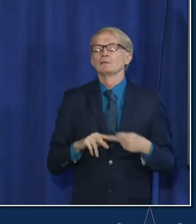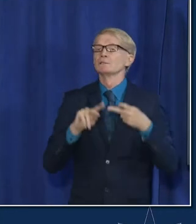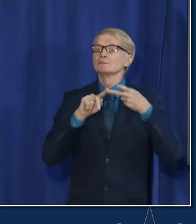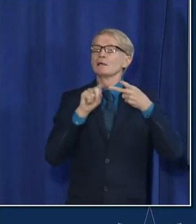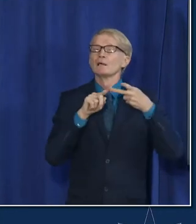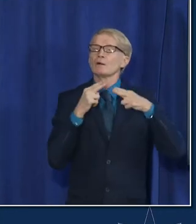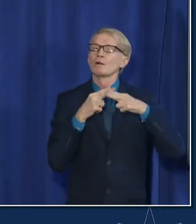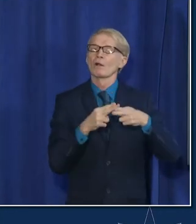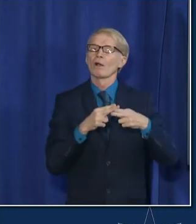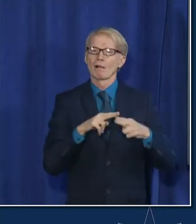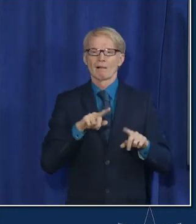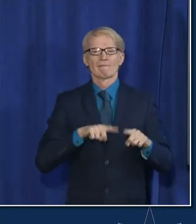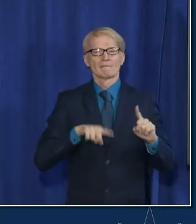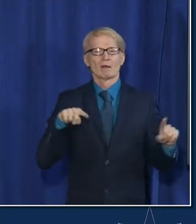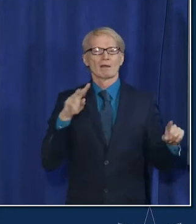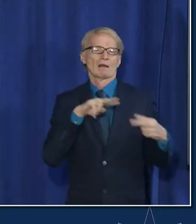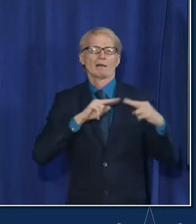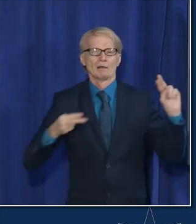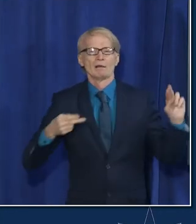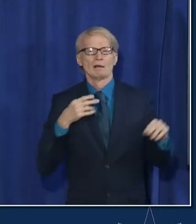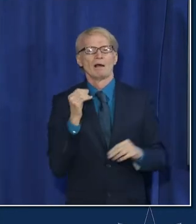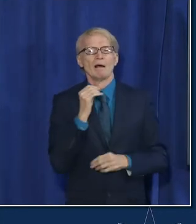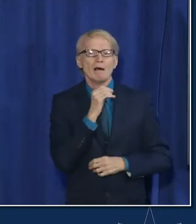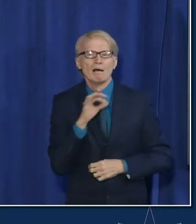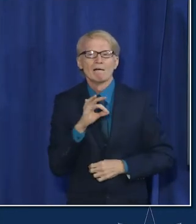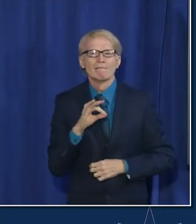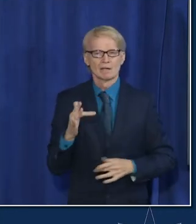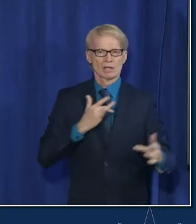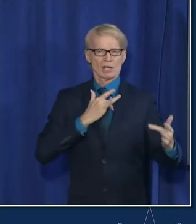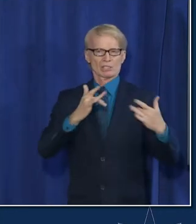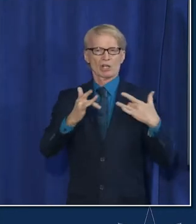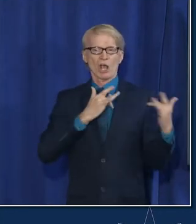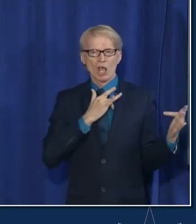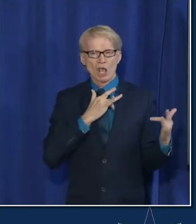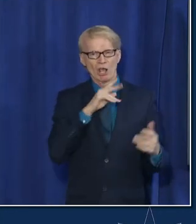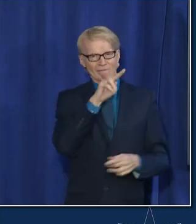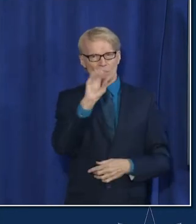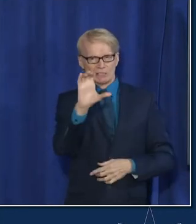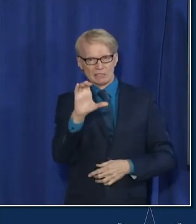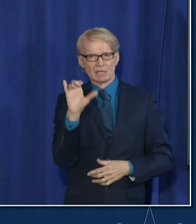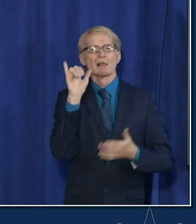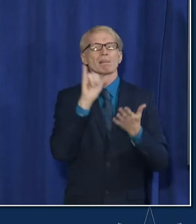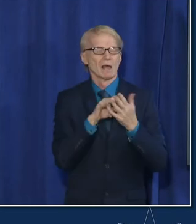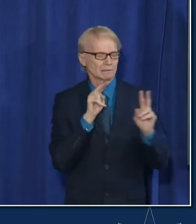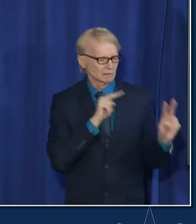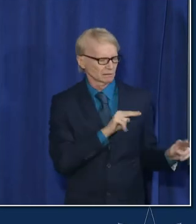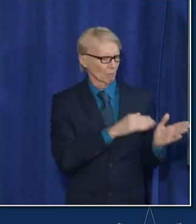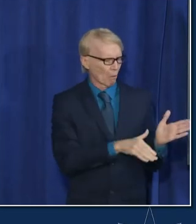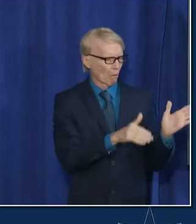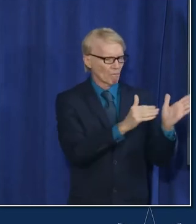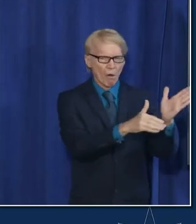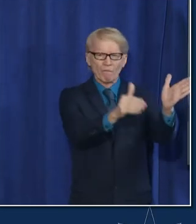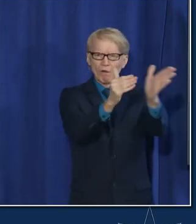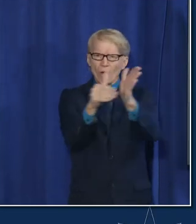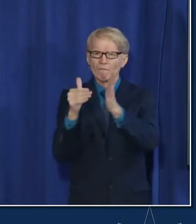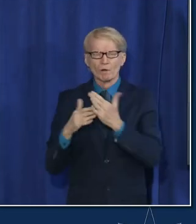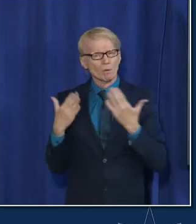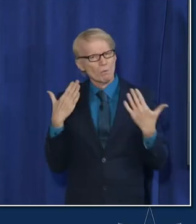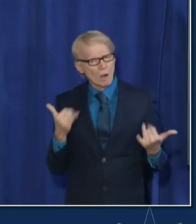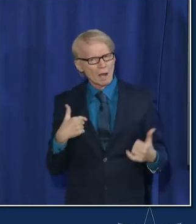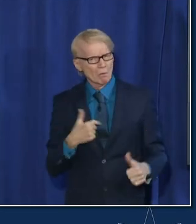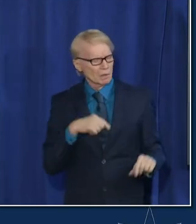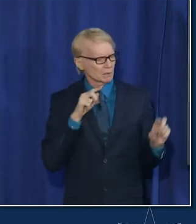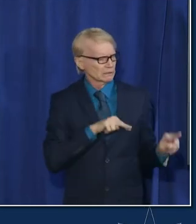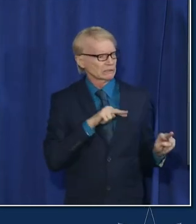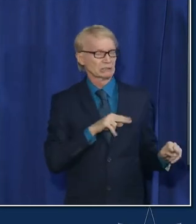variant of concern meaning we're seeing repeated transmission and we're concerned about it why are we concerned